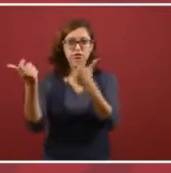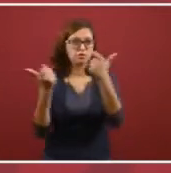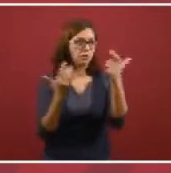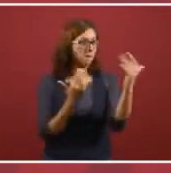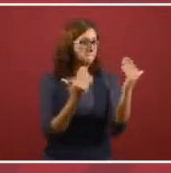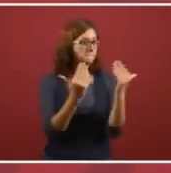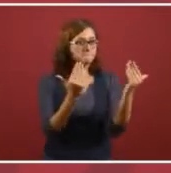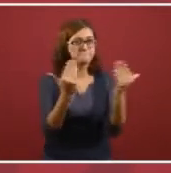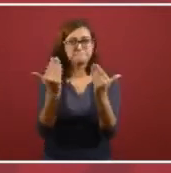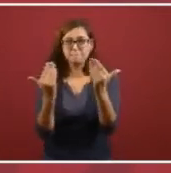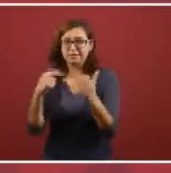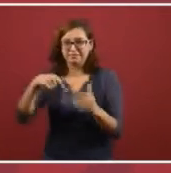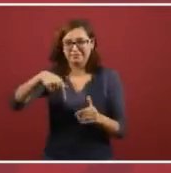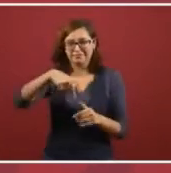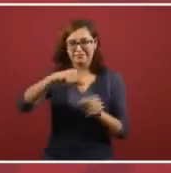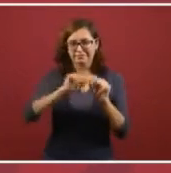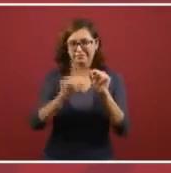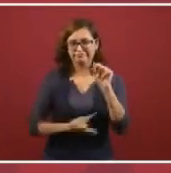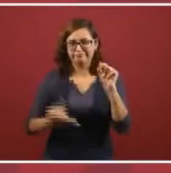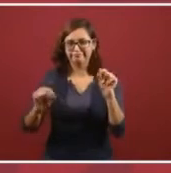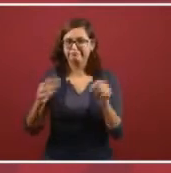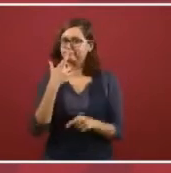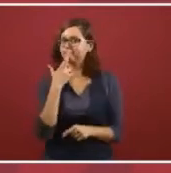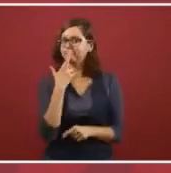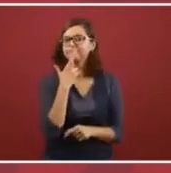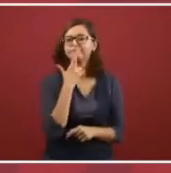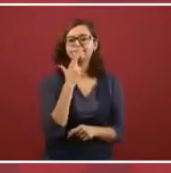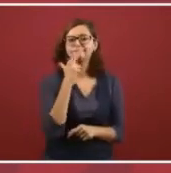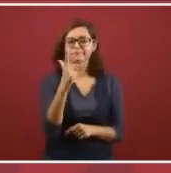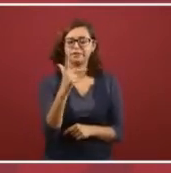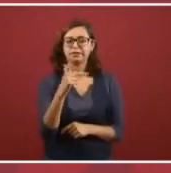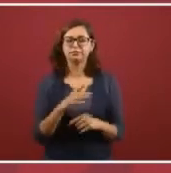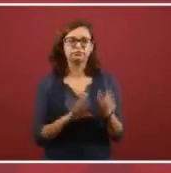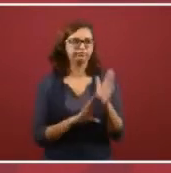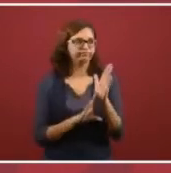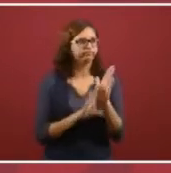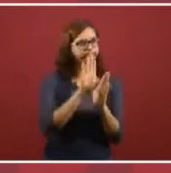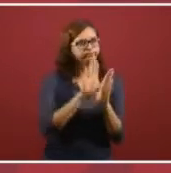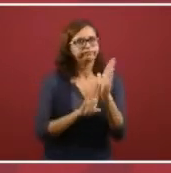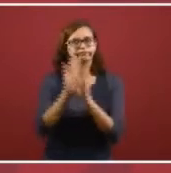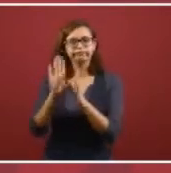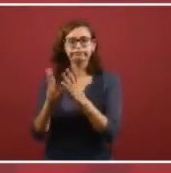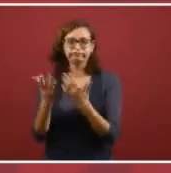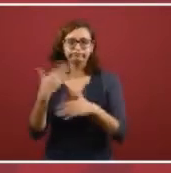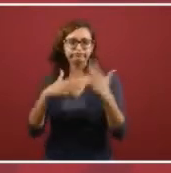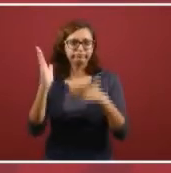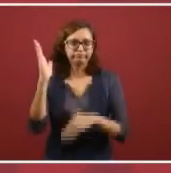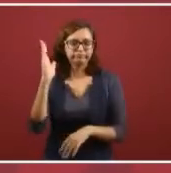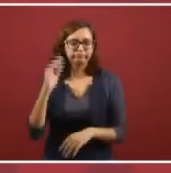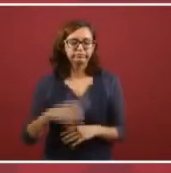came forward in the world